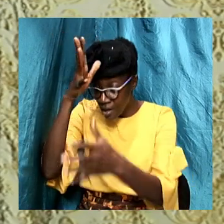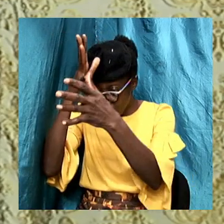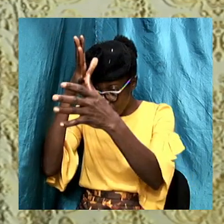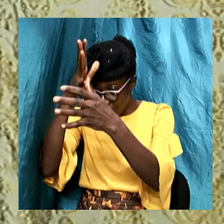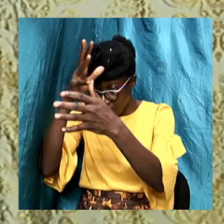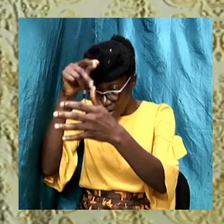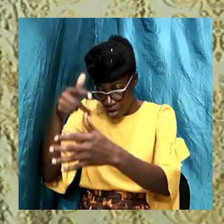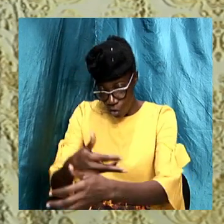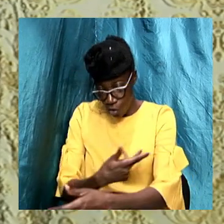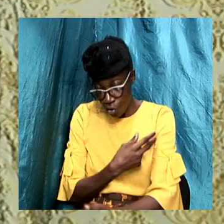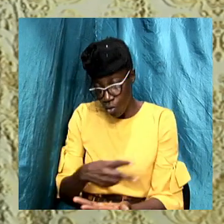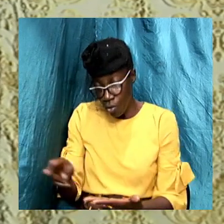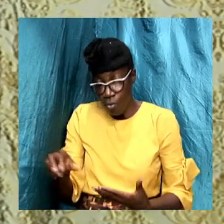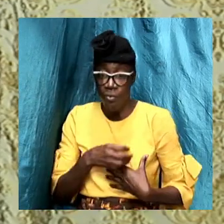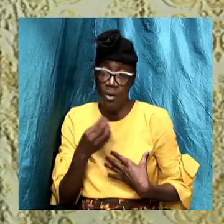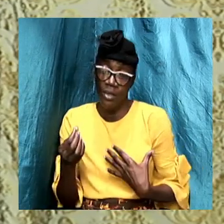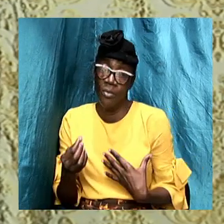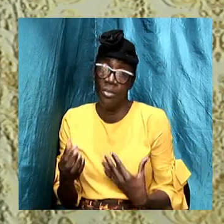holy spirit